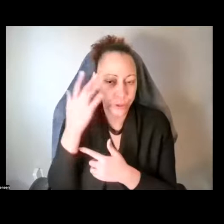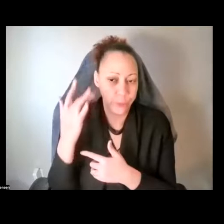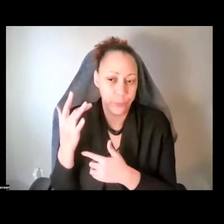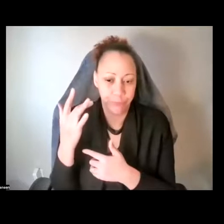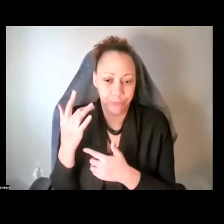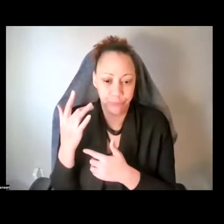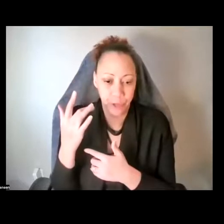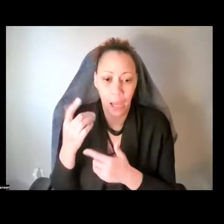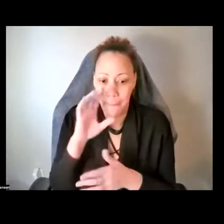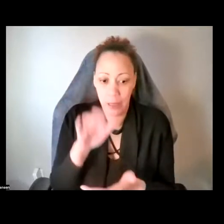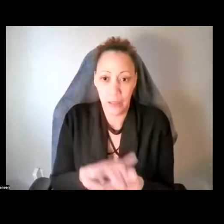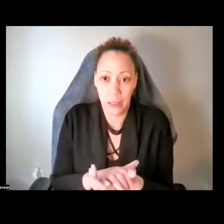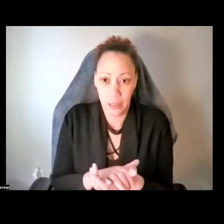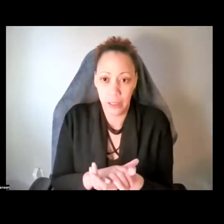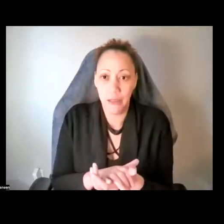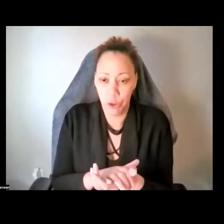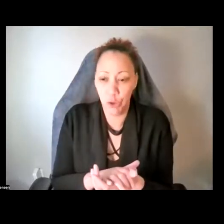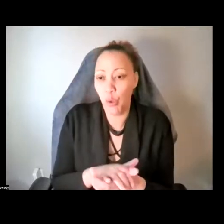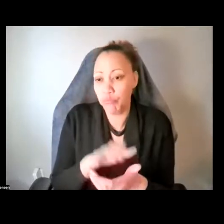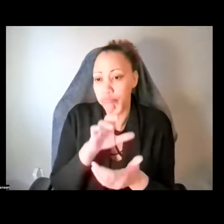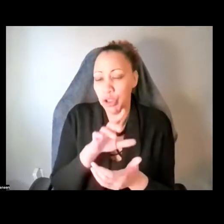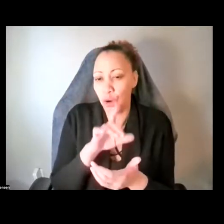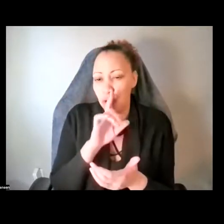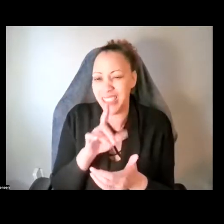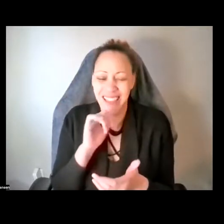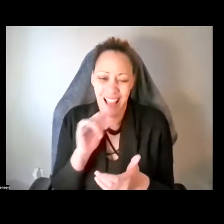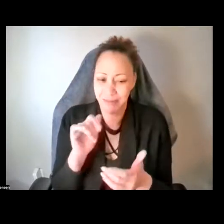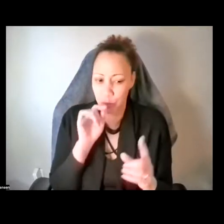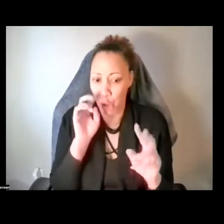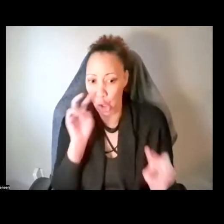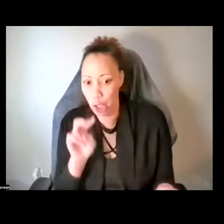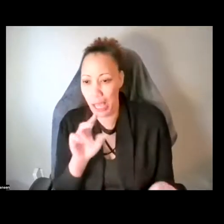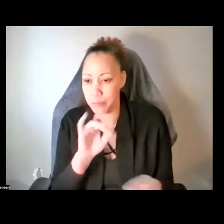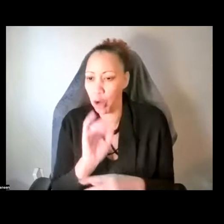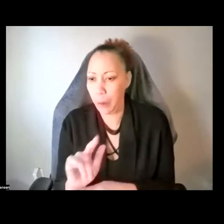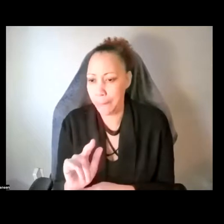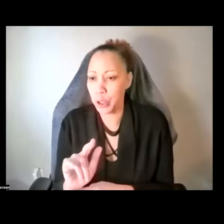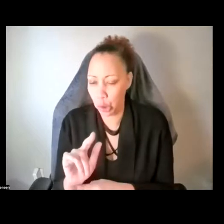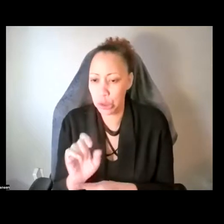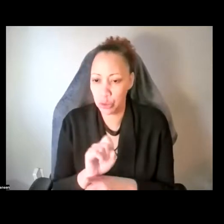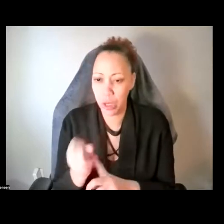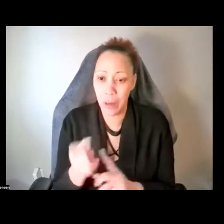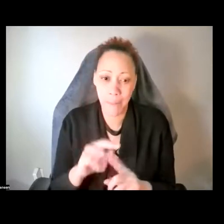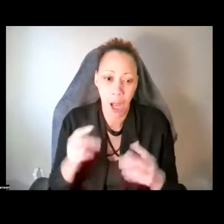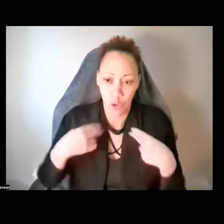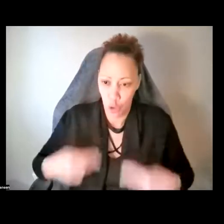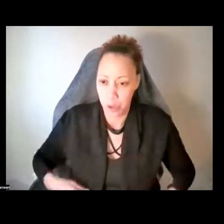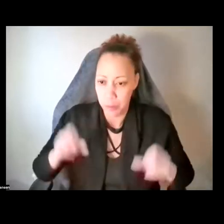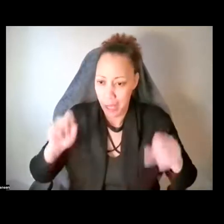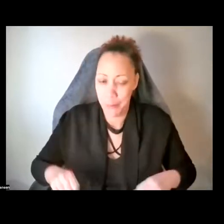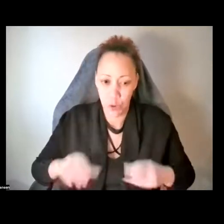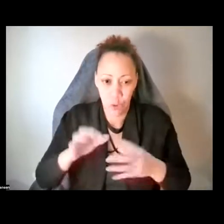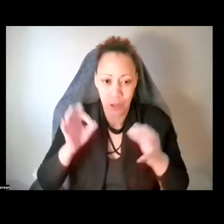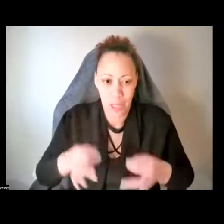much as I believe that decriminalization is really valuable, because I believe that humans should be able to choose what we do with our